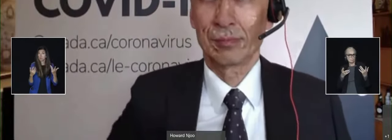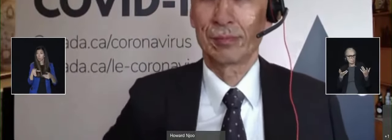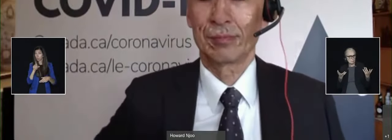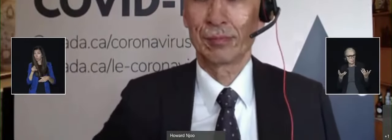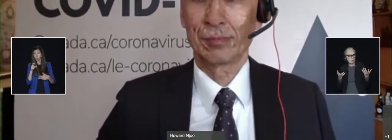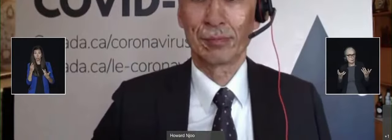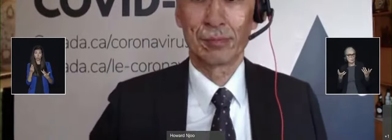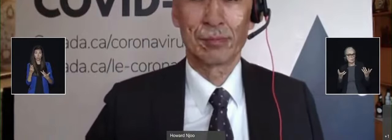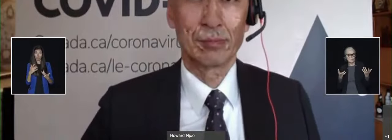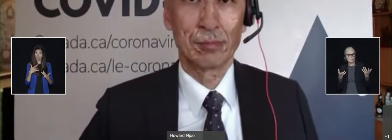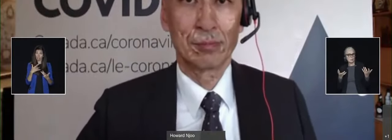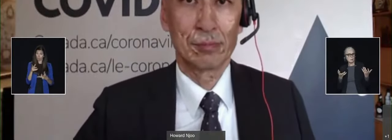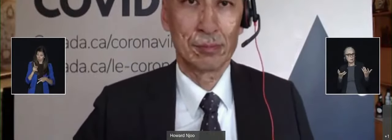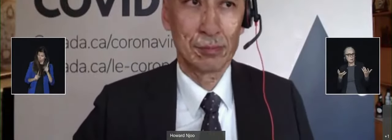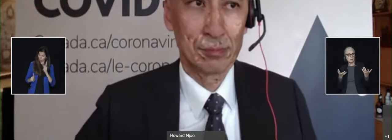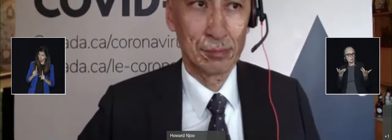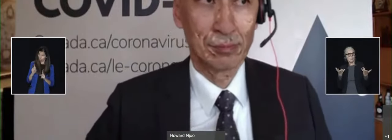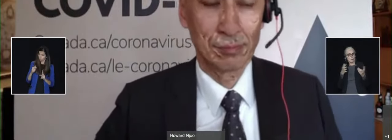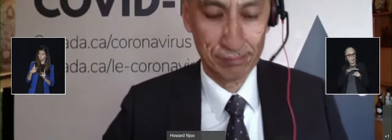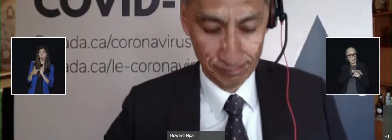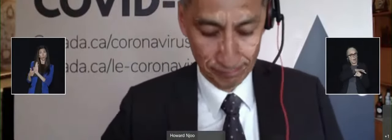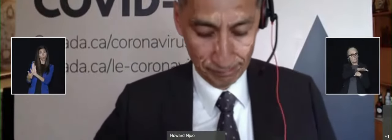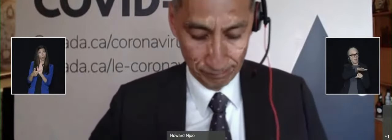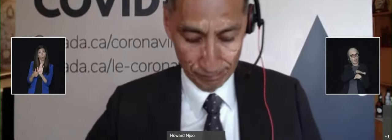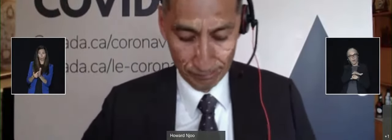these worst-case scenarios?